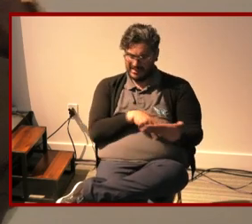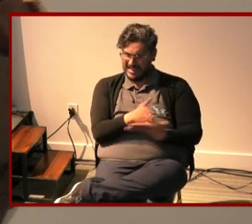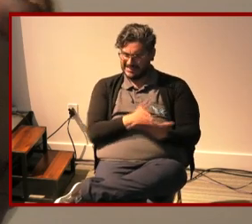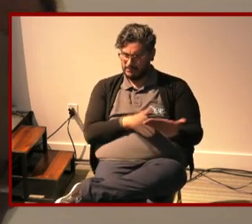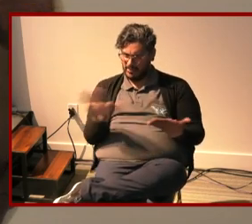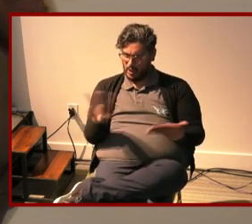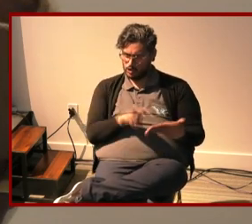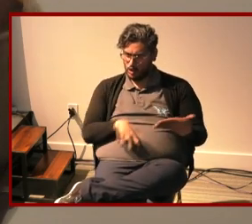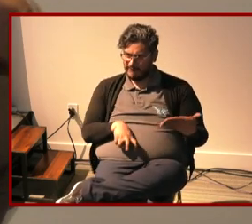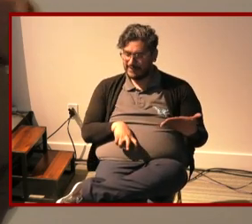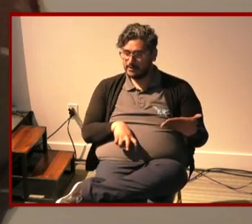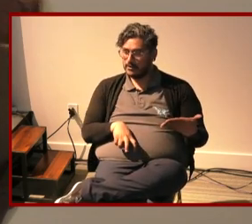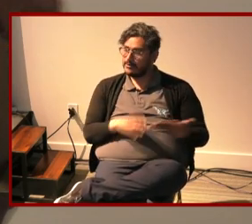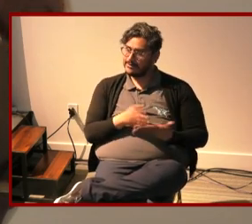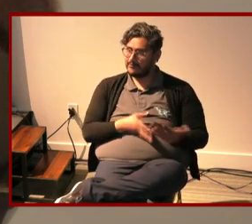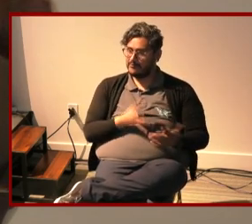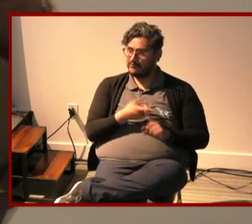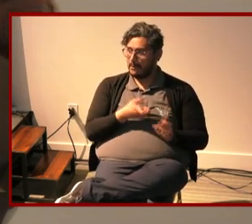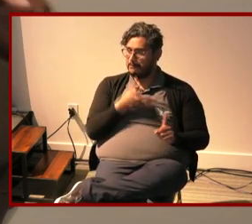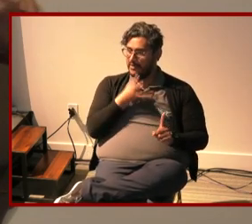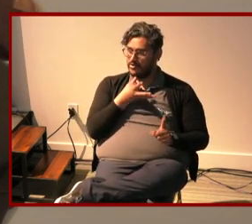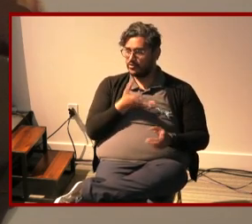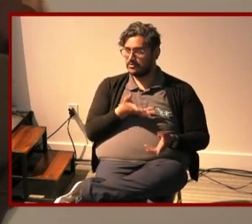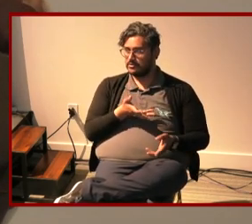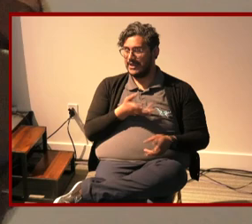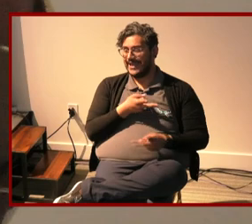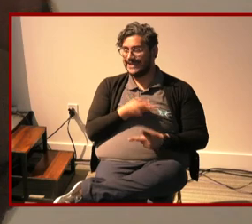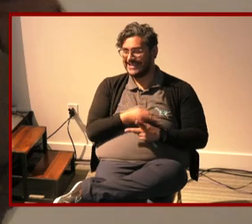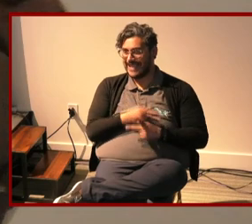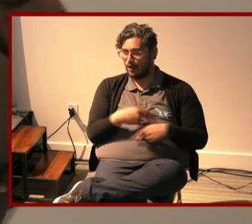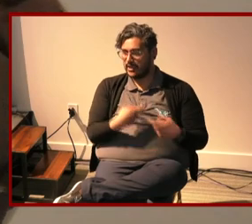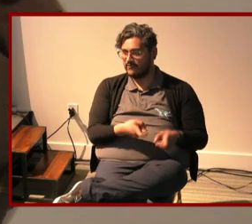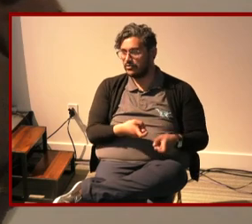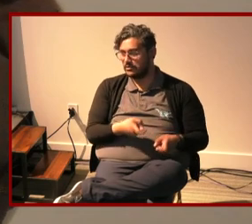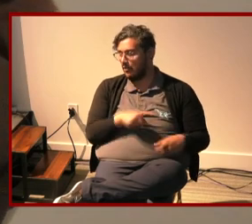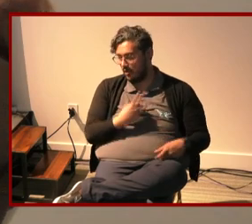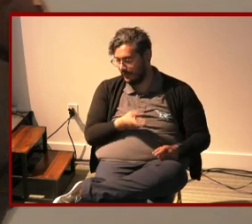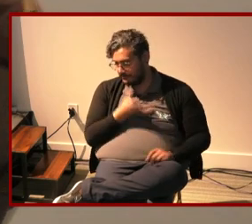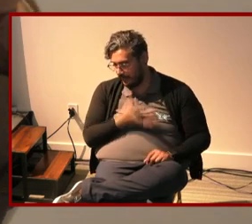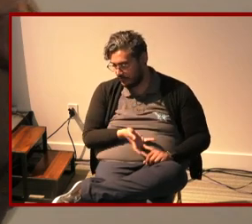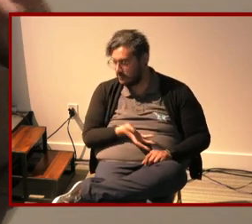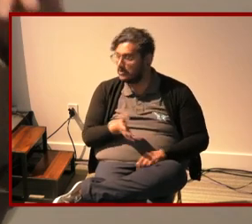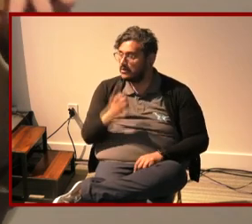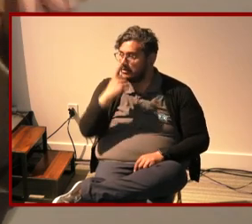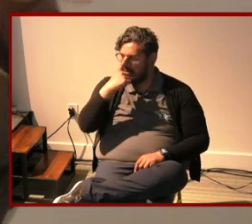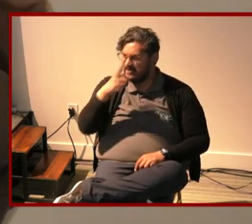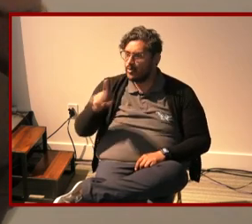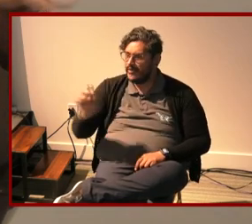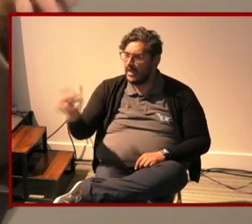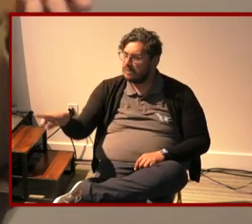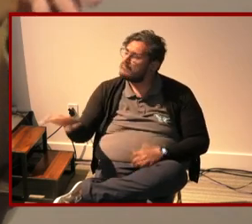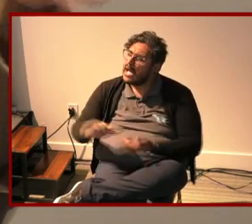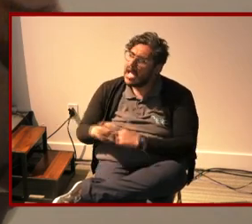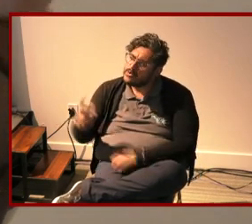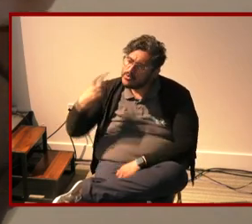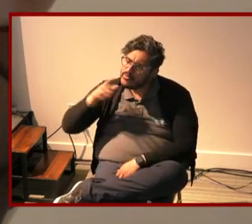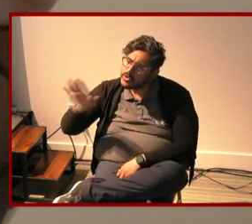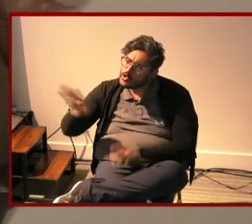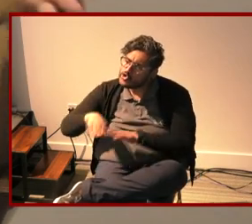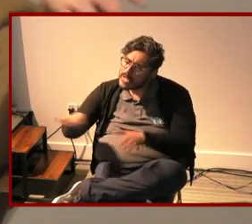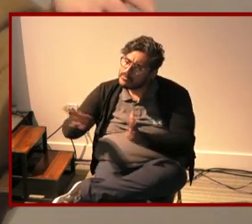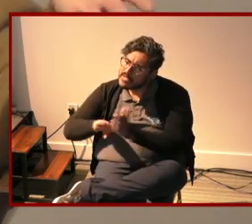mothers and caregivers it was always mothers um but they were asked you know how do you think your child is developing